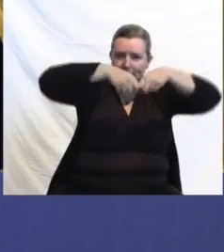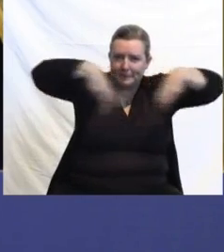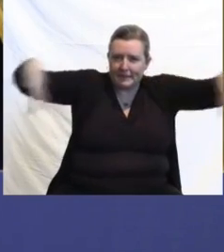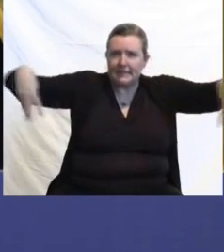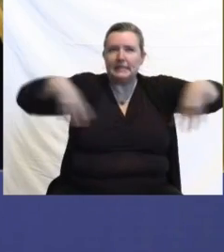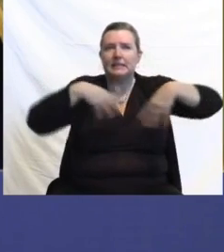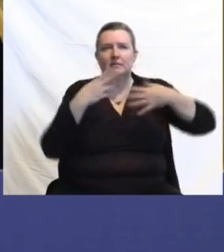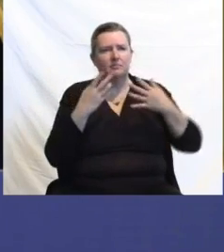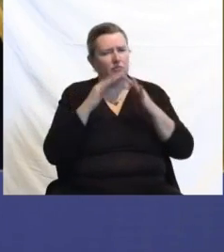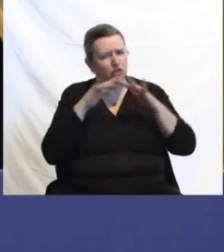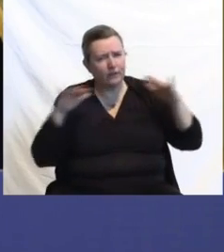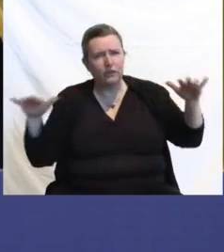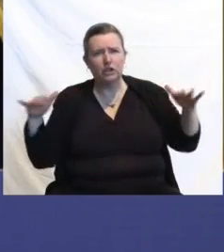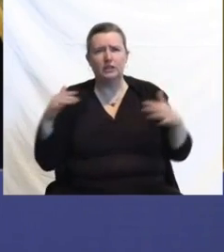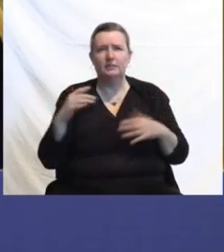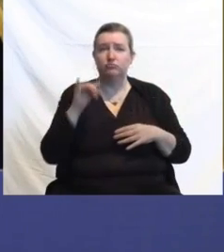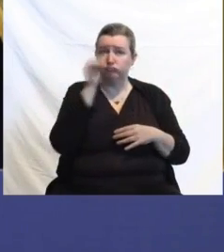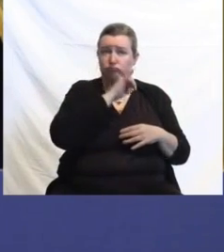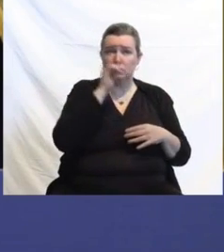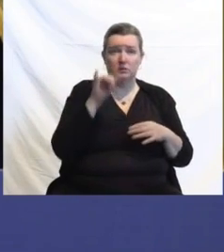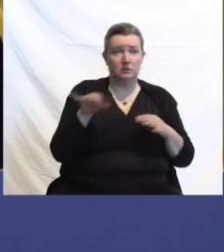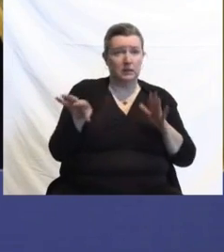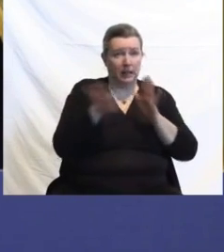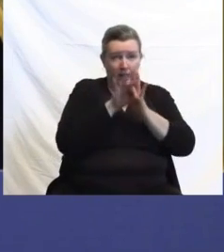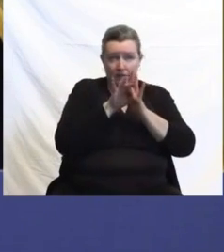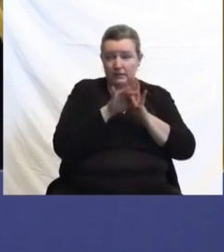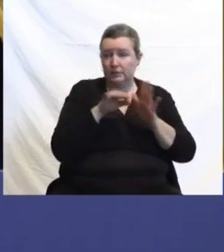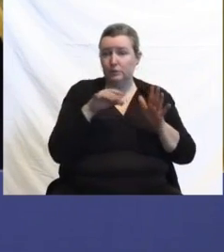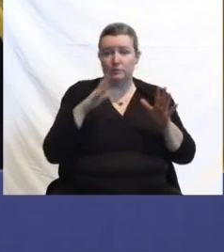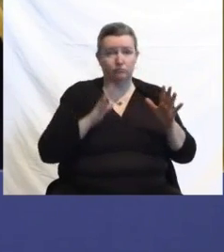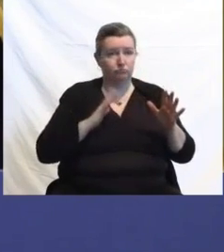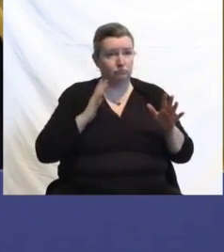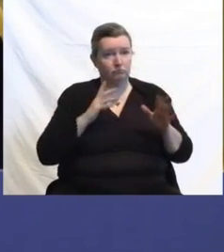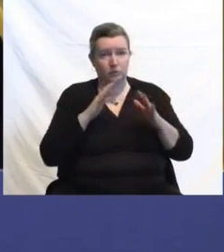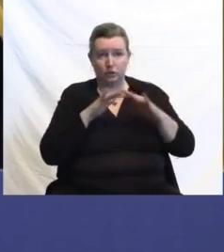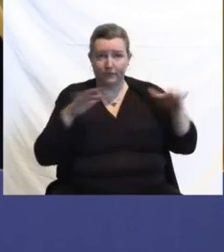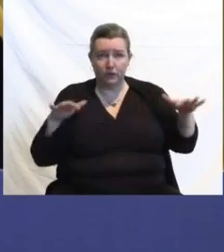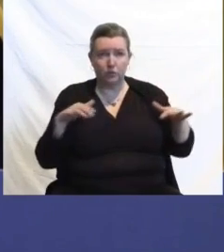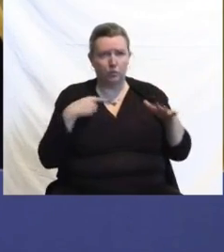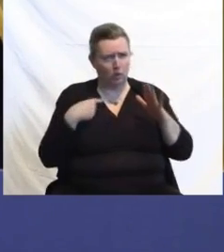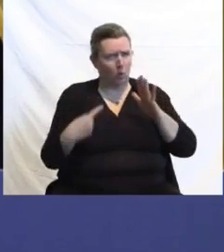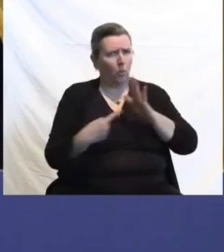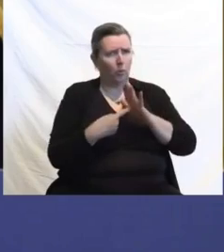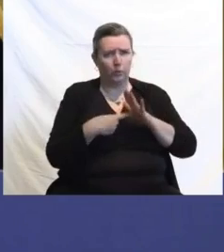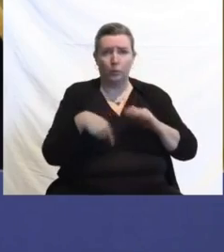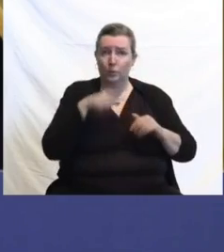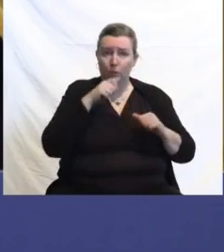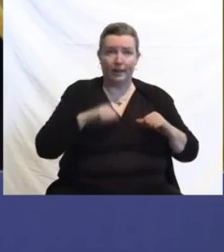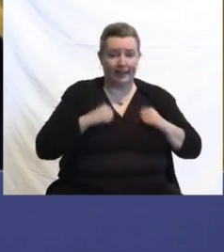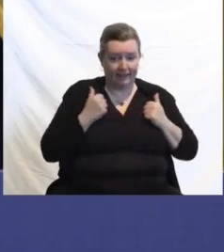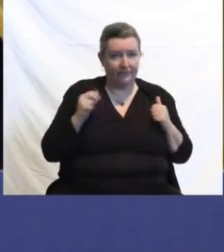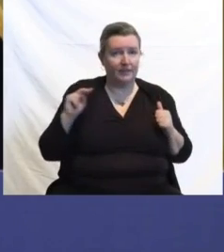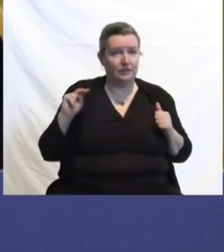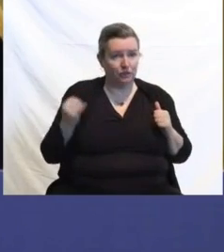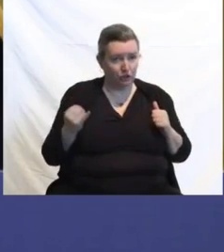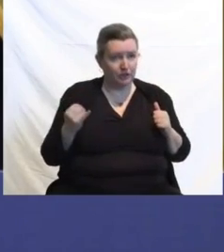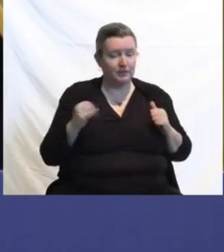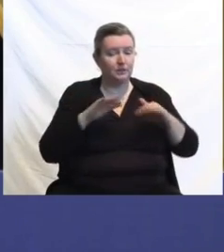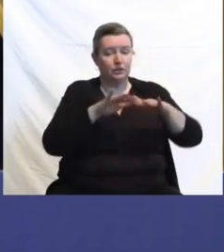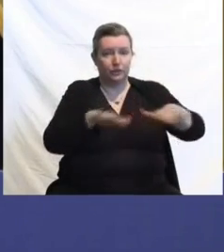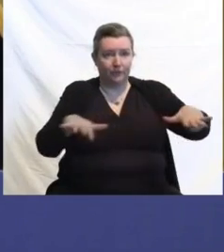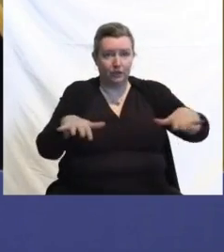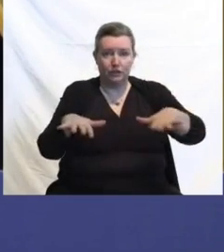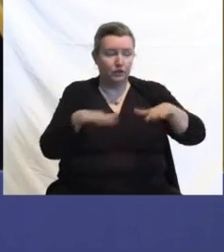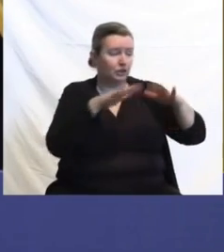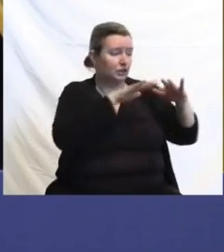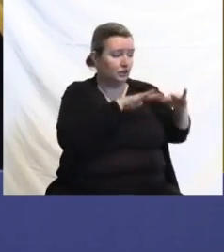whether it's in elected officials, whatever it might be, we owe our residents the same level of diversity where folks can say, listen, I